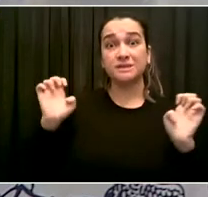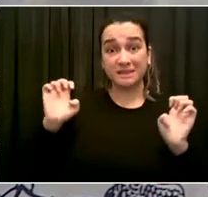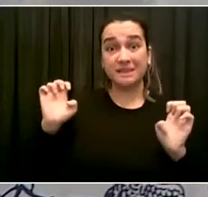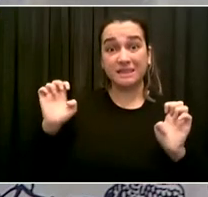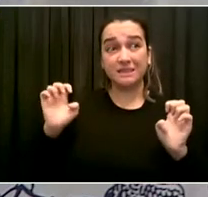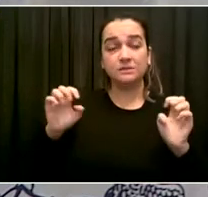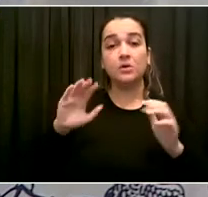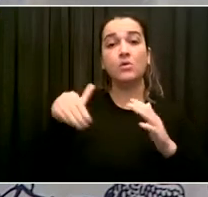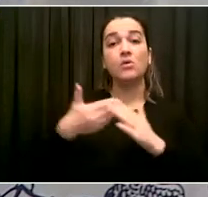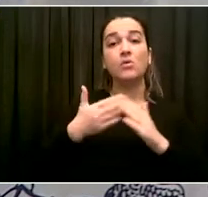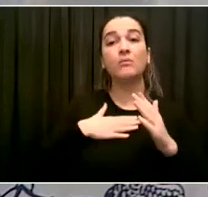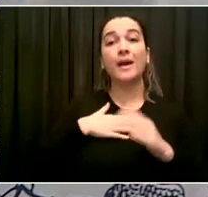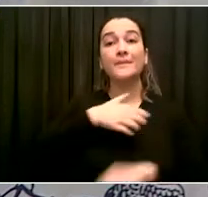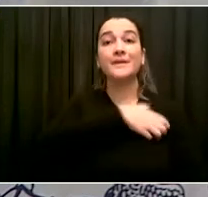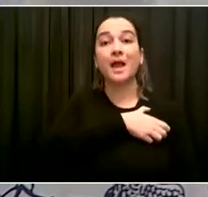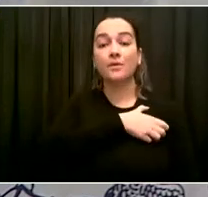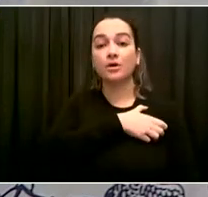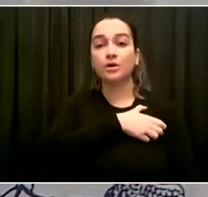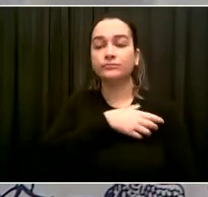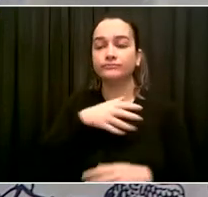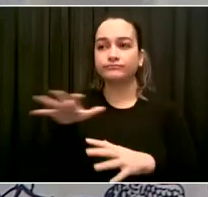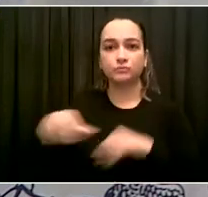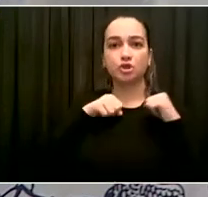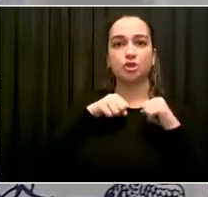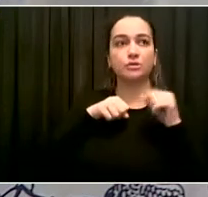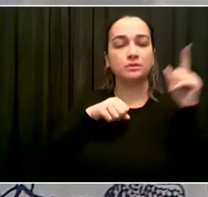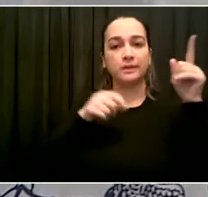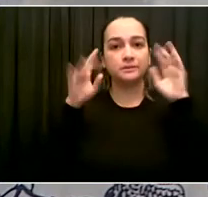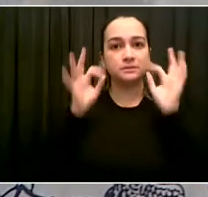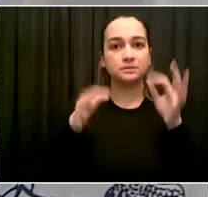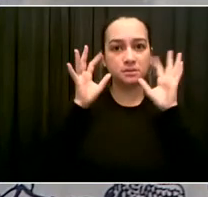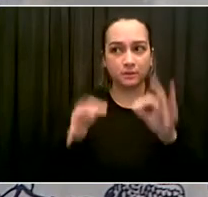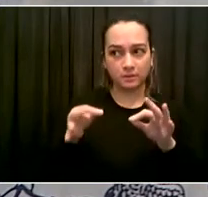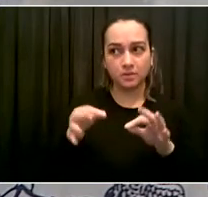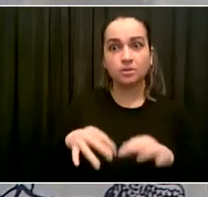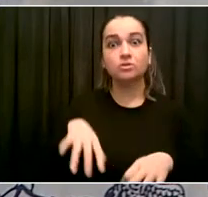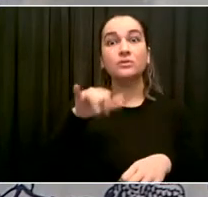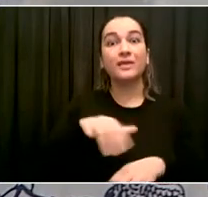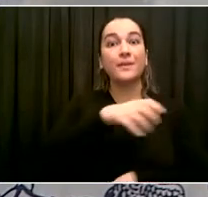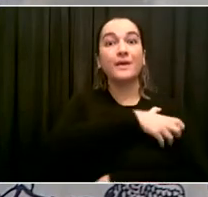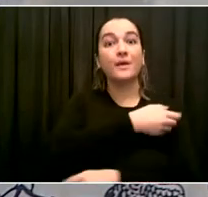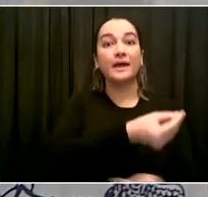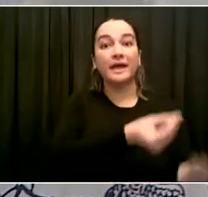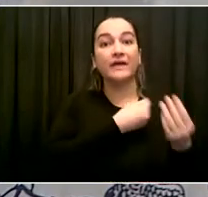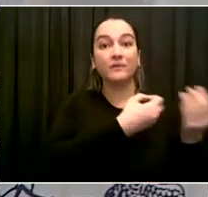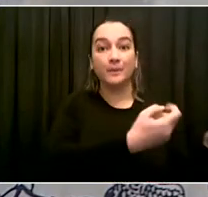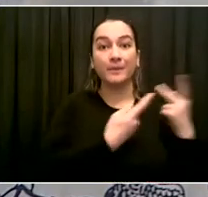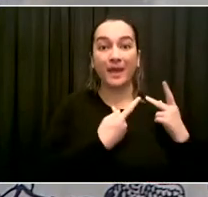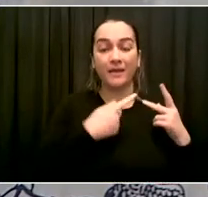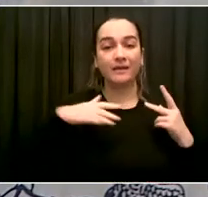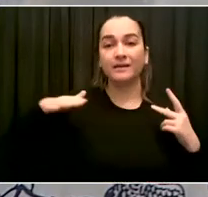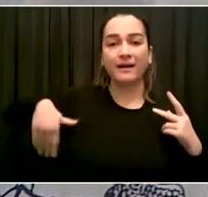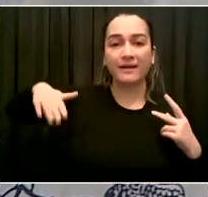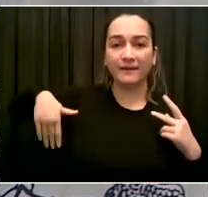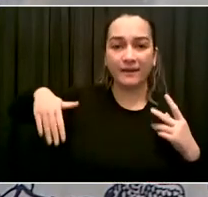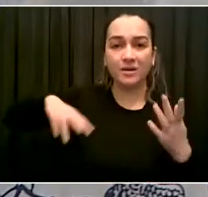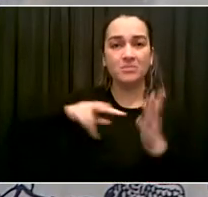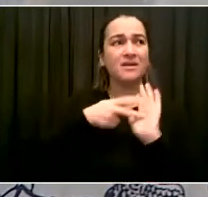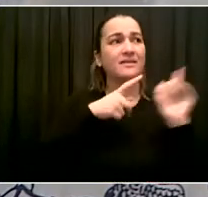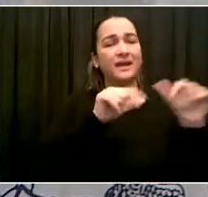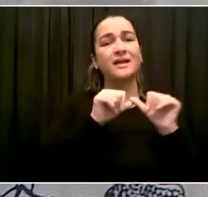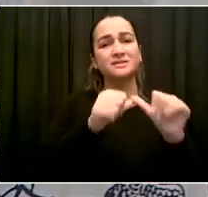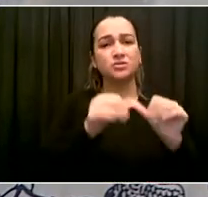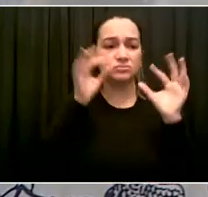our legal team talk to you about exactly why it is the way it is. But it's not right. This is a decision that should have either been made